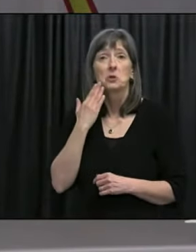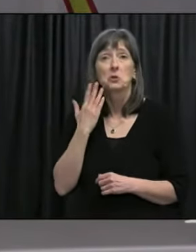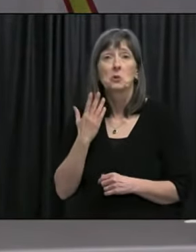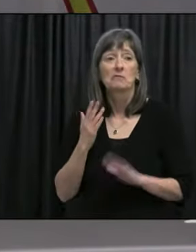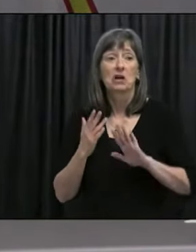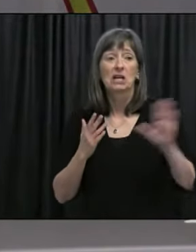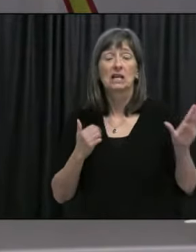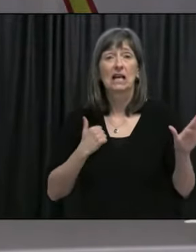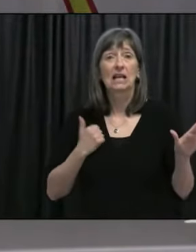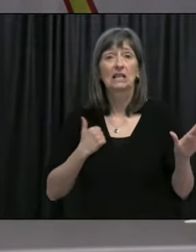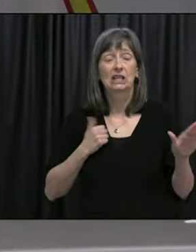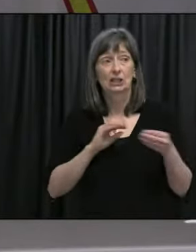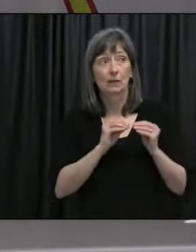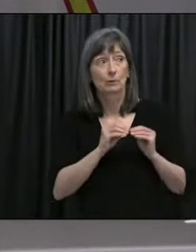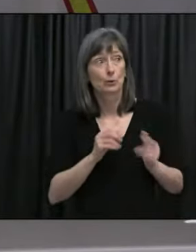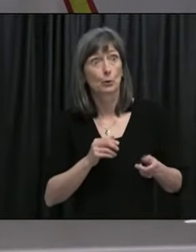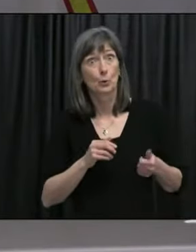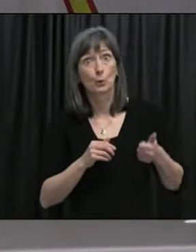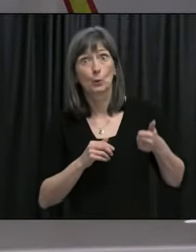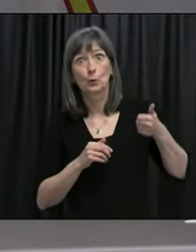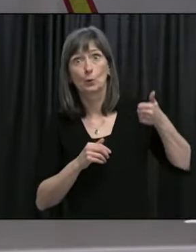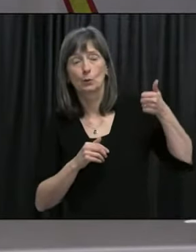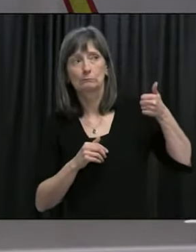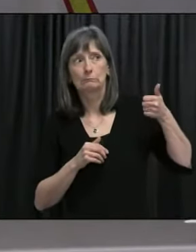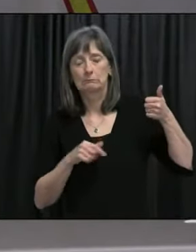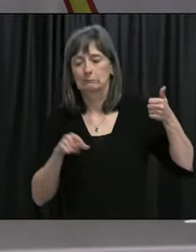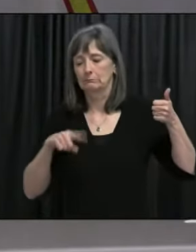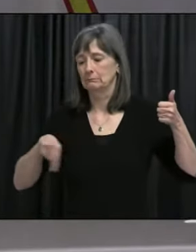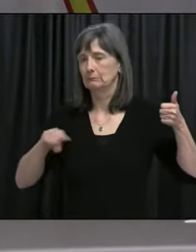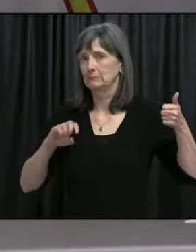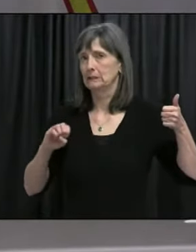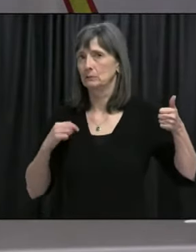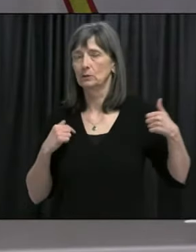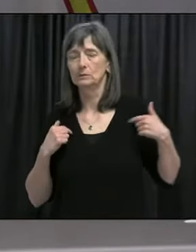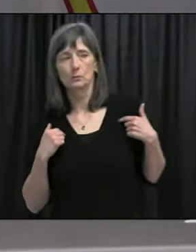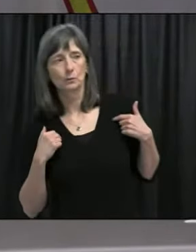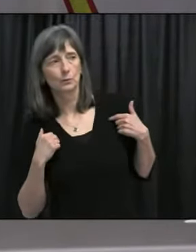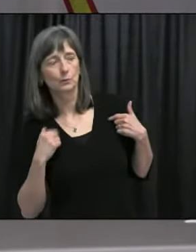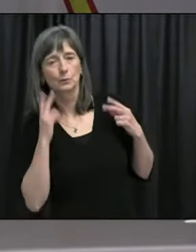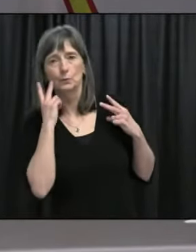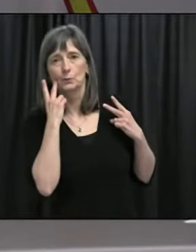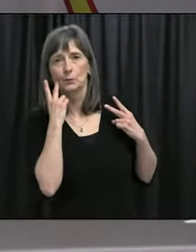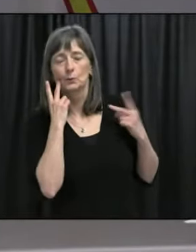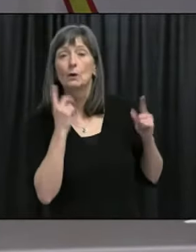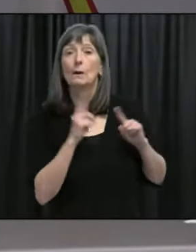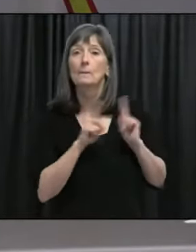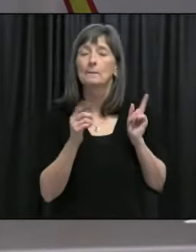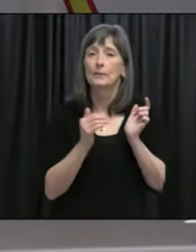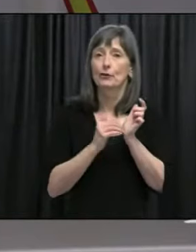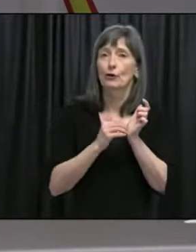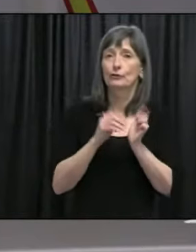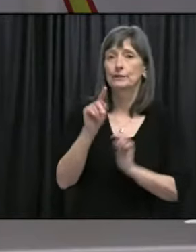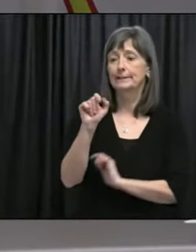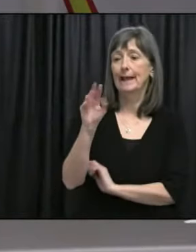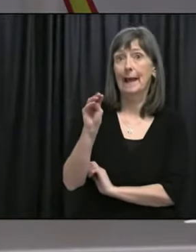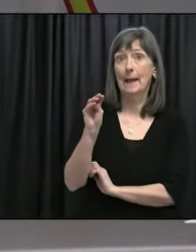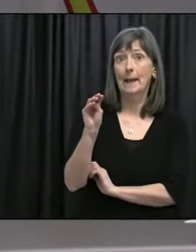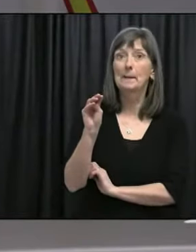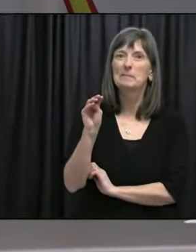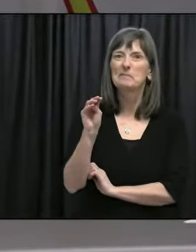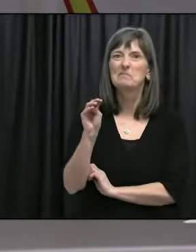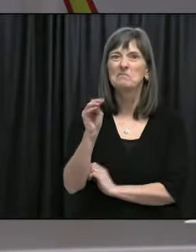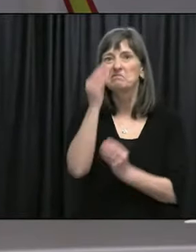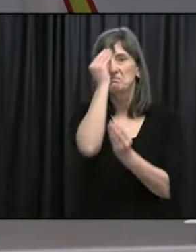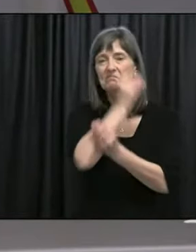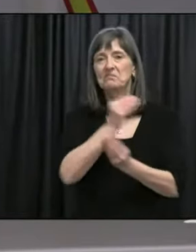the rest of Canada's numbers, uh, were, were skyrocketing in the last week or so. Uh, but Dr. Tam released some models towards the summer about the